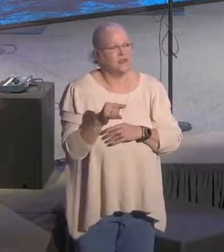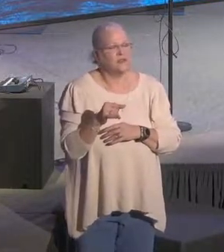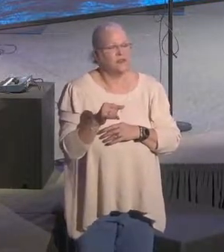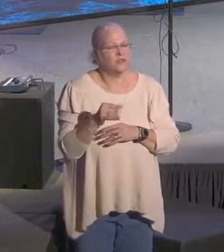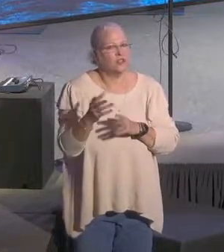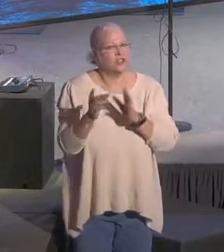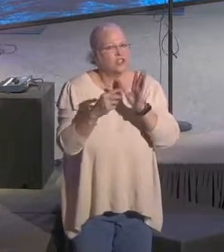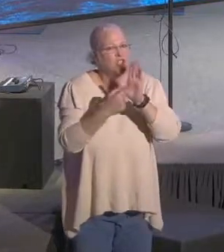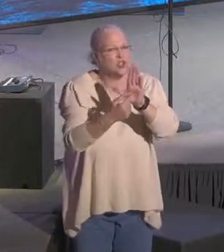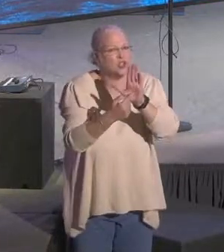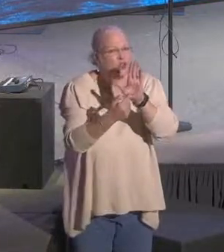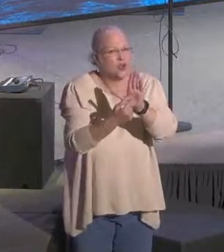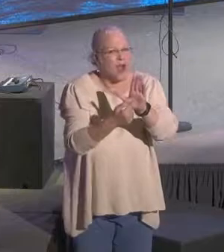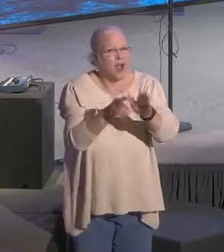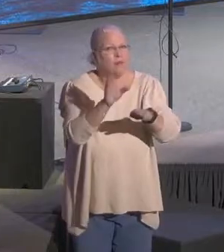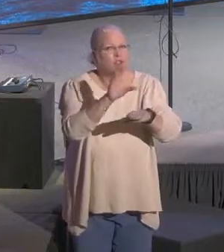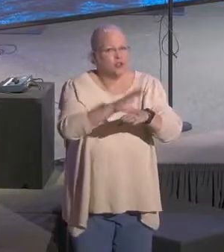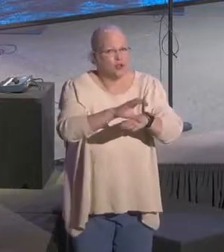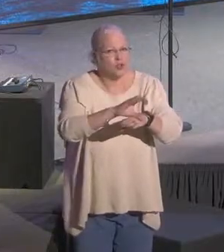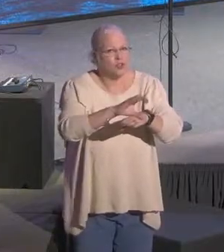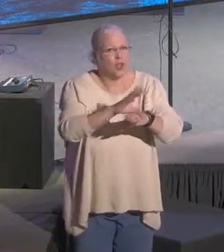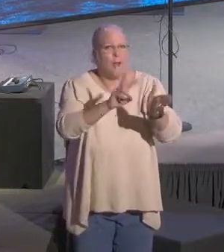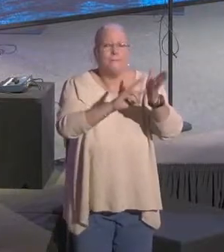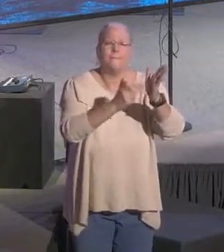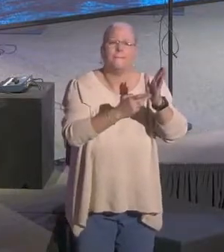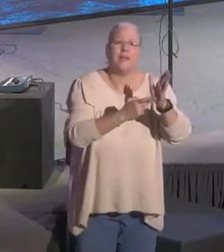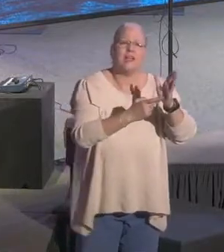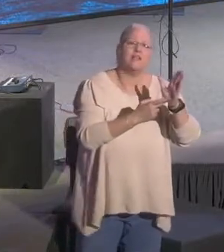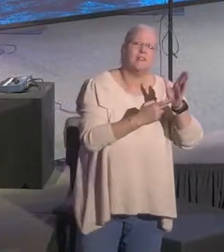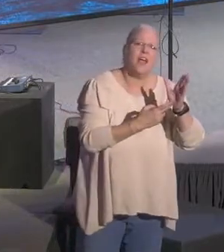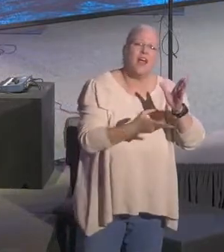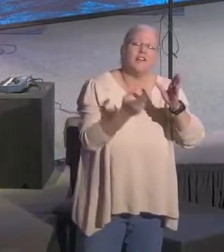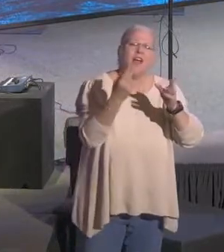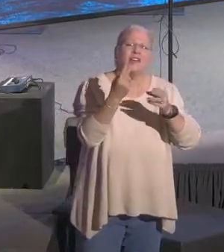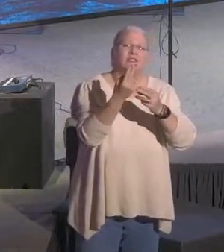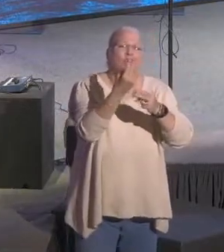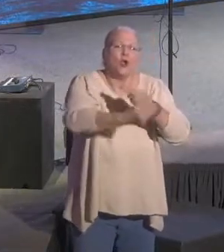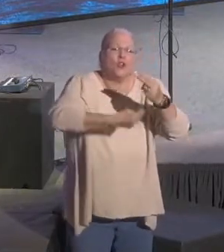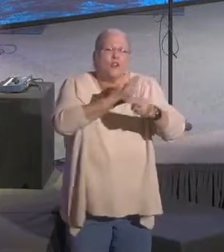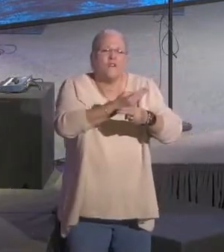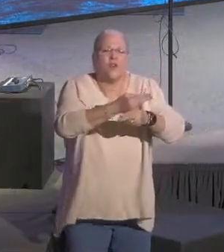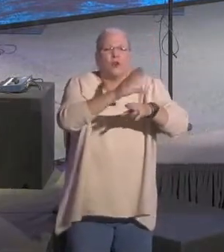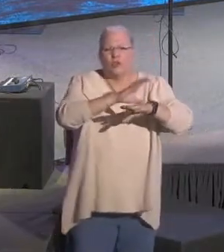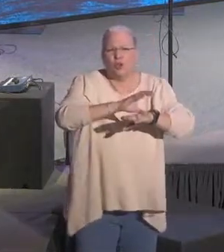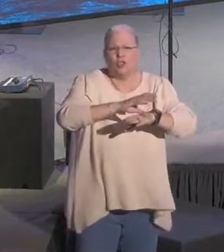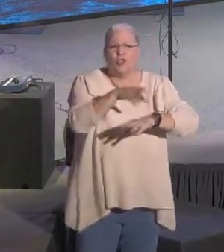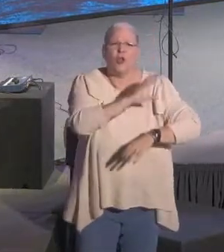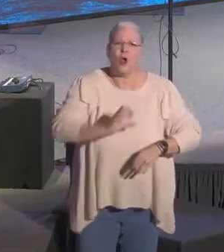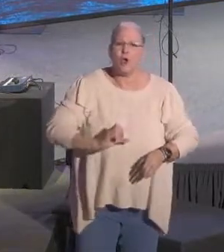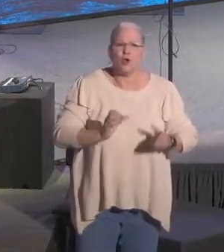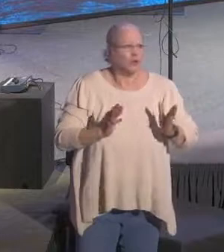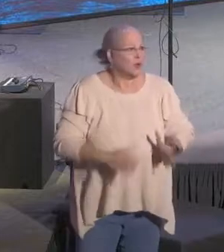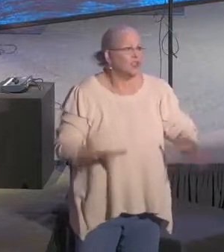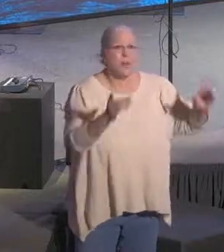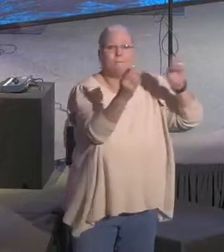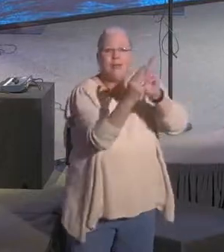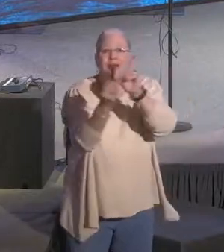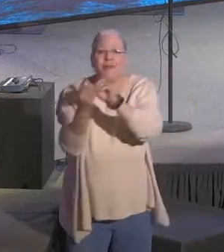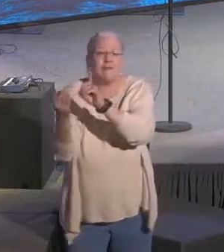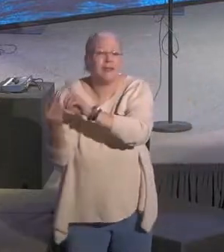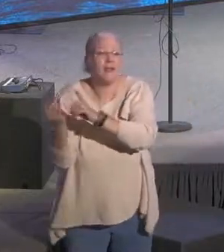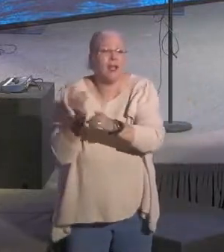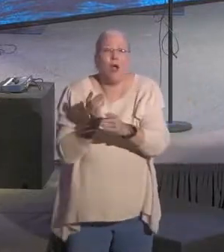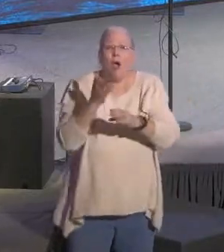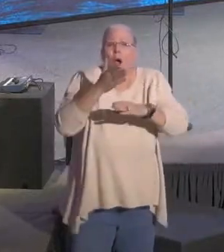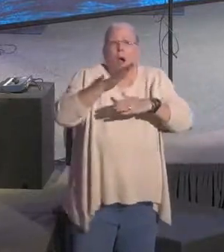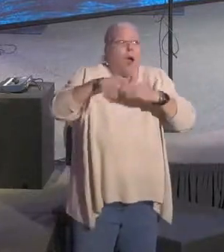to describe the church, and it means that there is a universal church. There are Christians that are meeting all over the globe